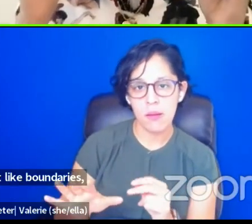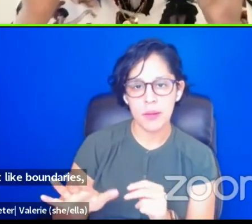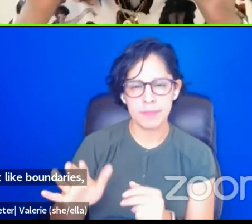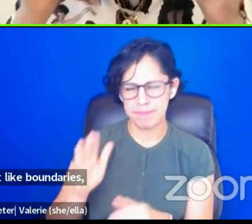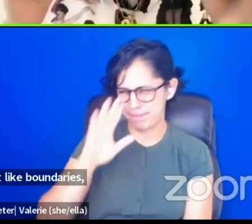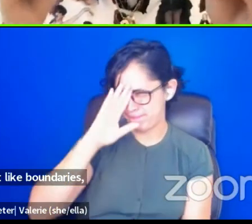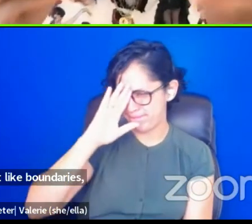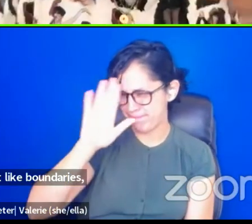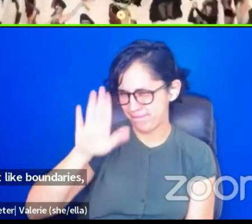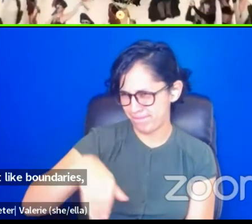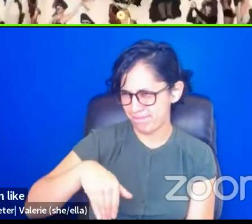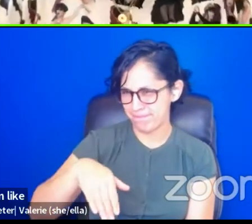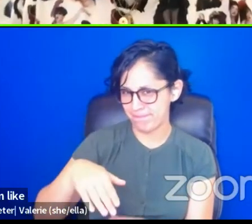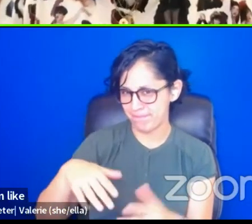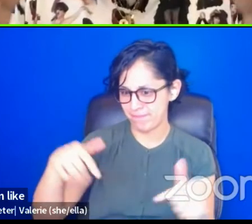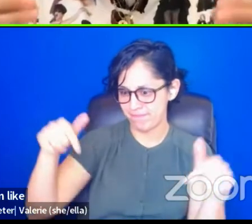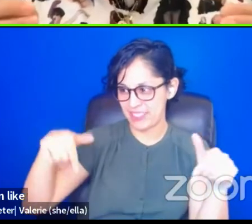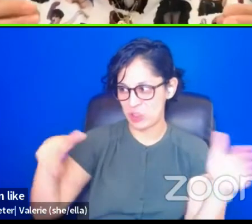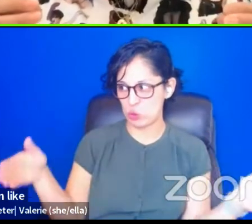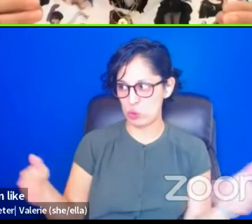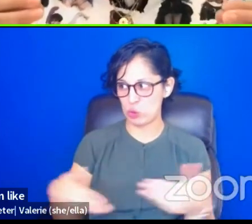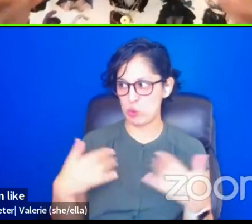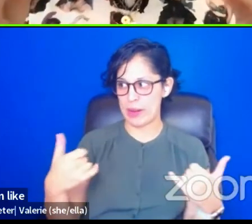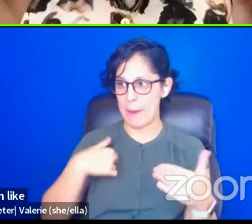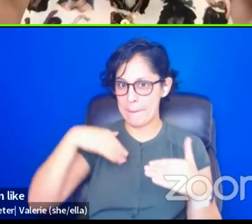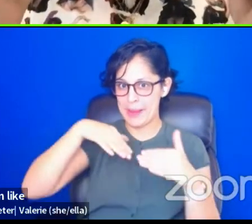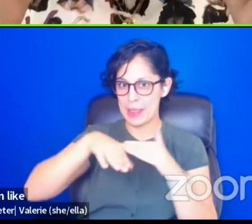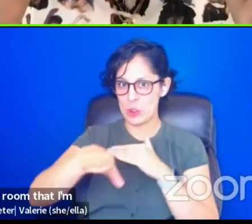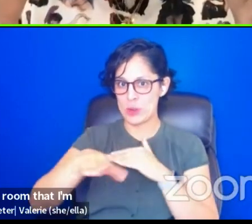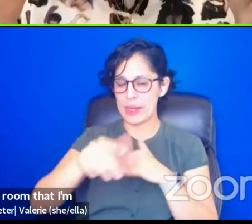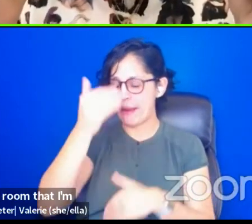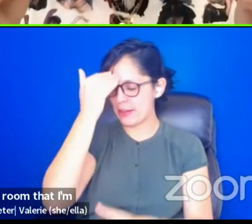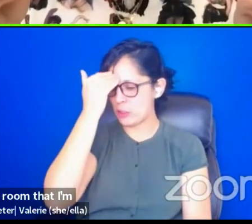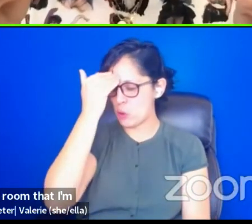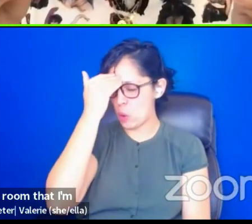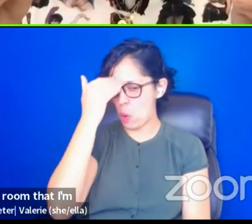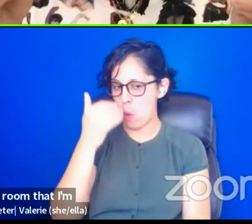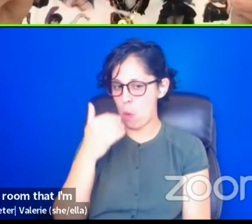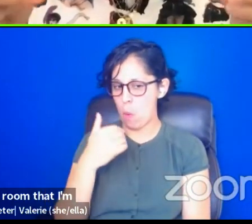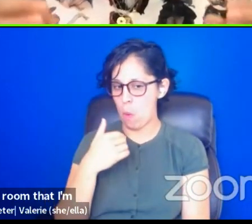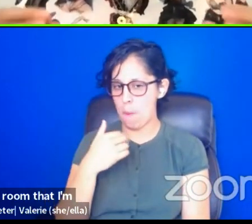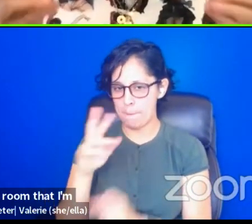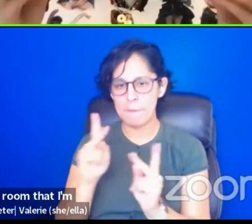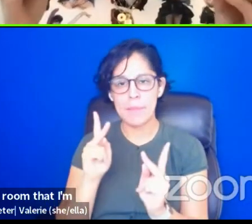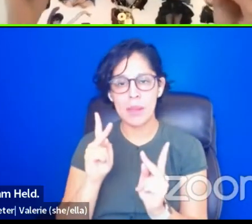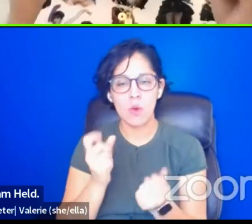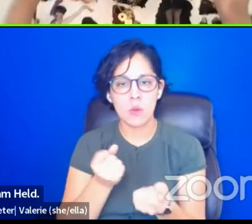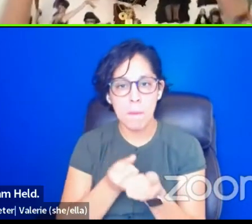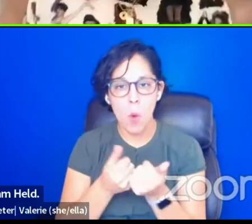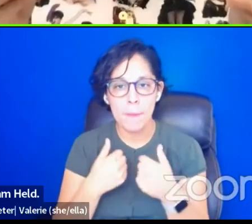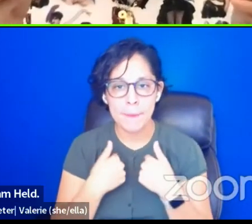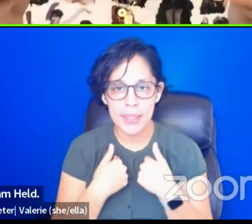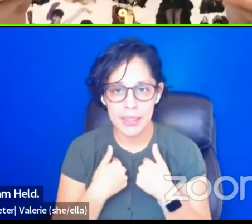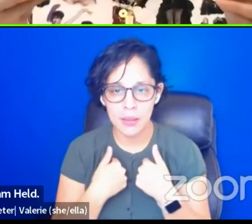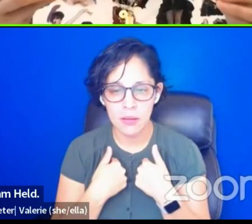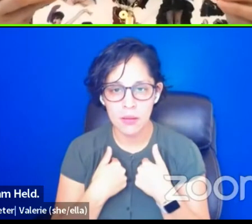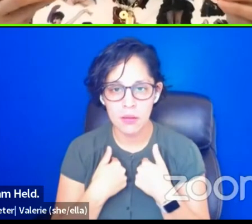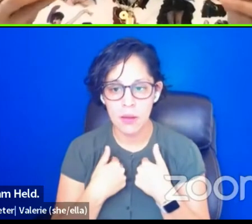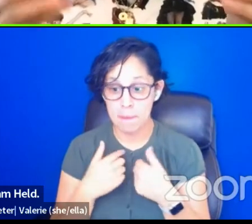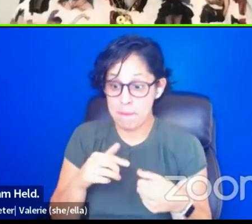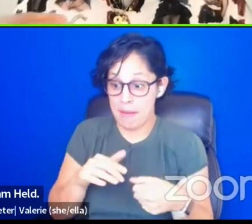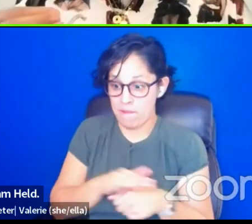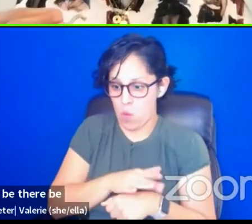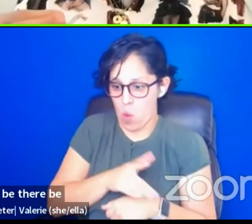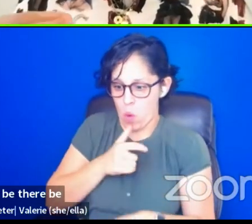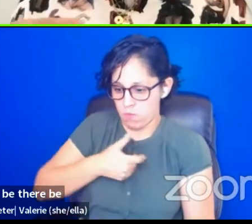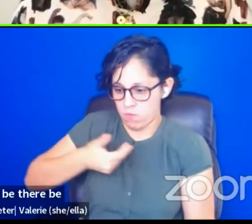that the, the room, like this room that I'm stepping into, I know that I am held and I know that my full self can be there